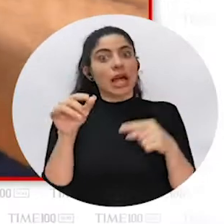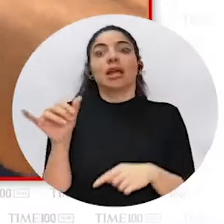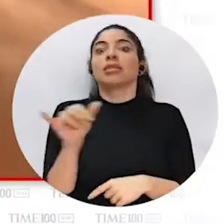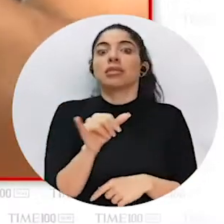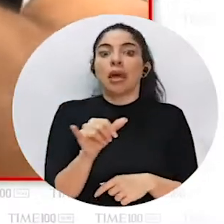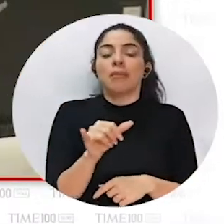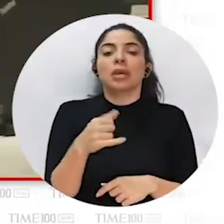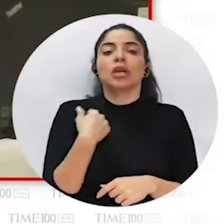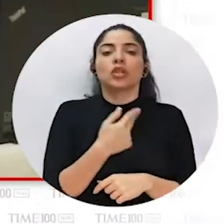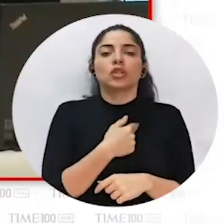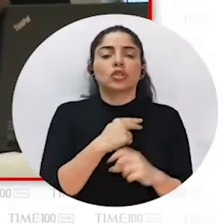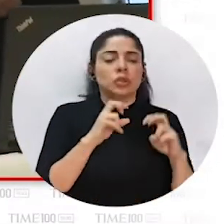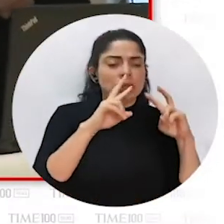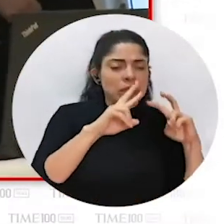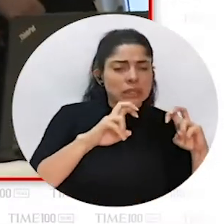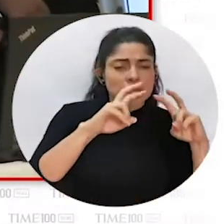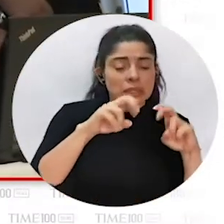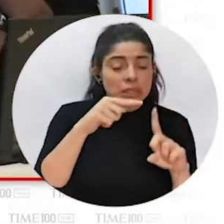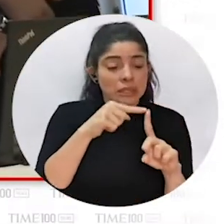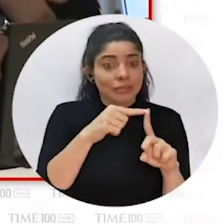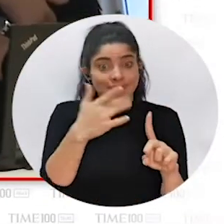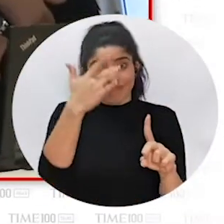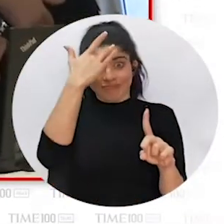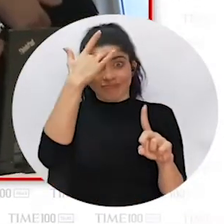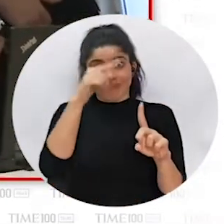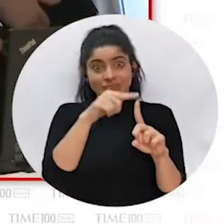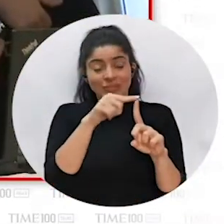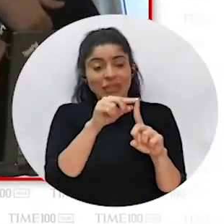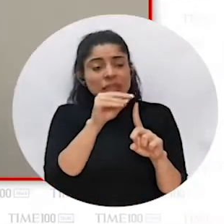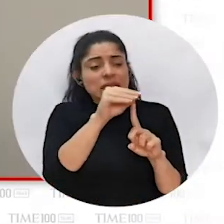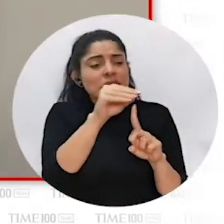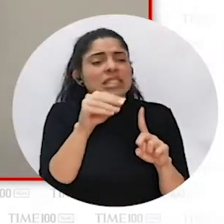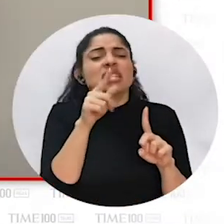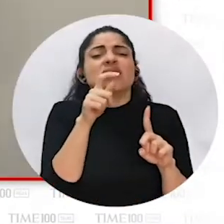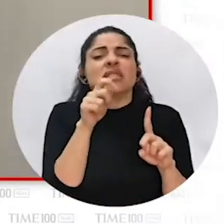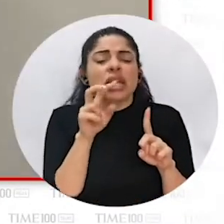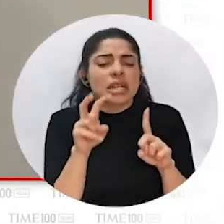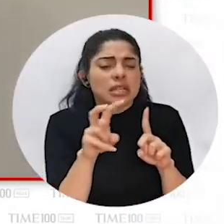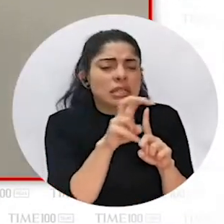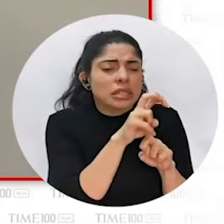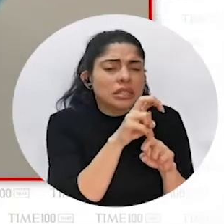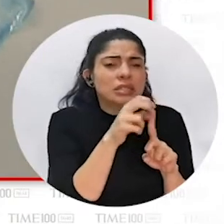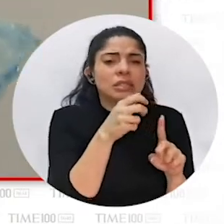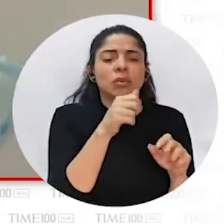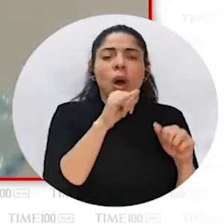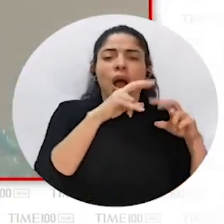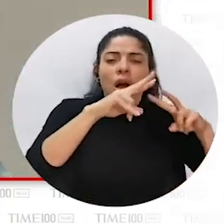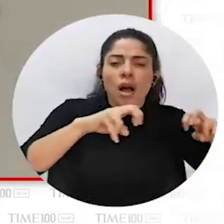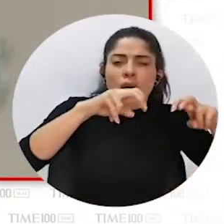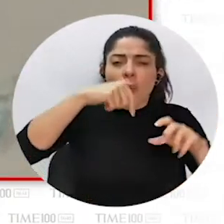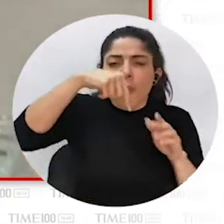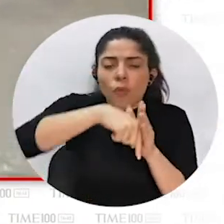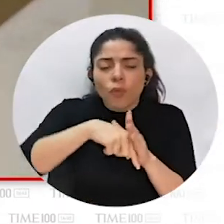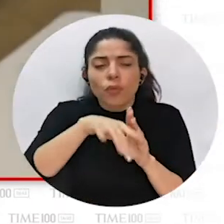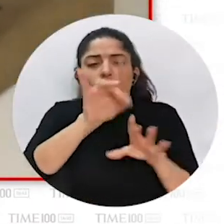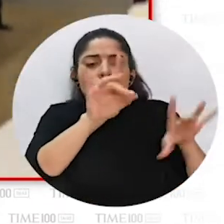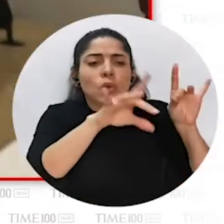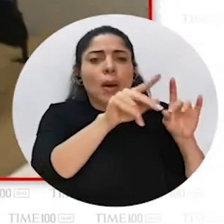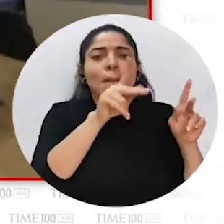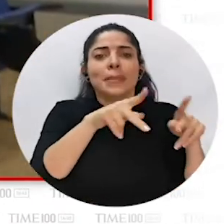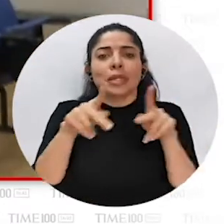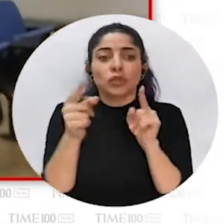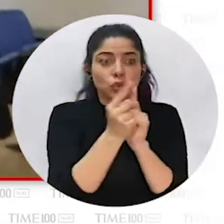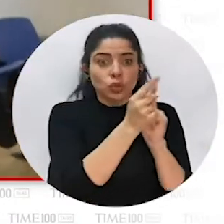also having a strong follow-up on the nexus between the cases, and it's a very intensive follow-up.